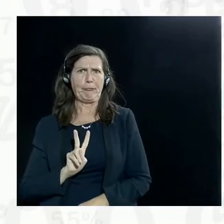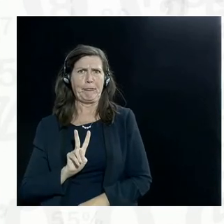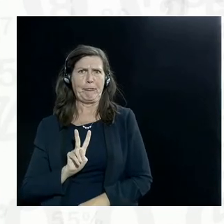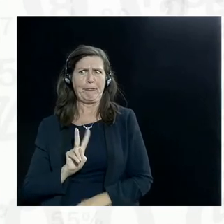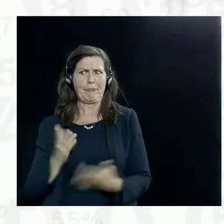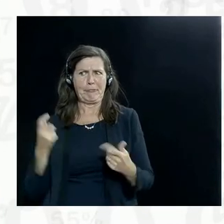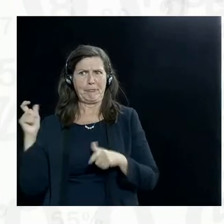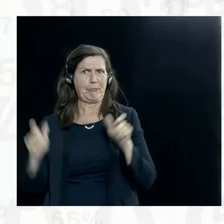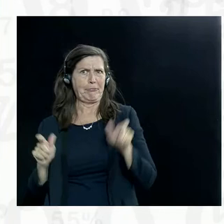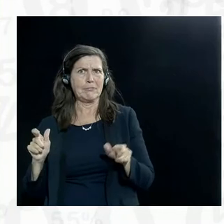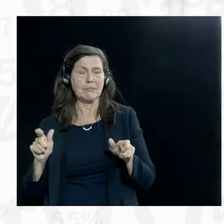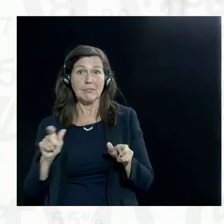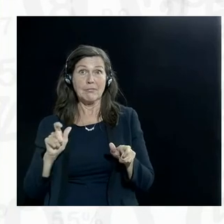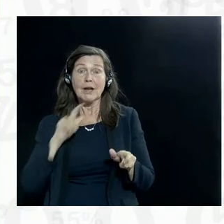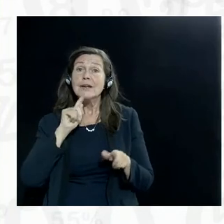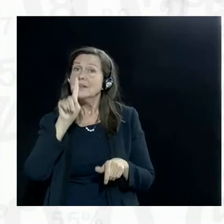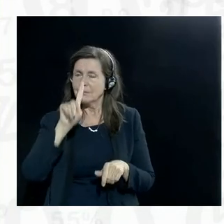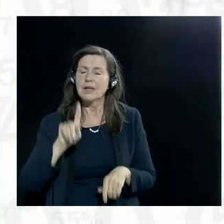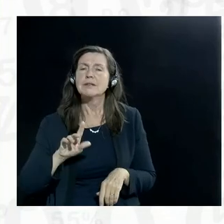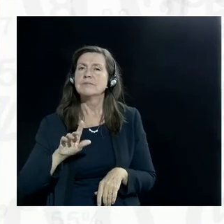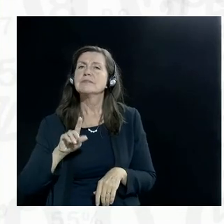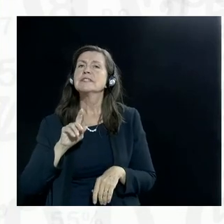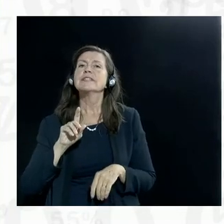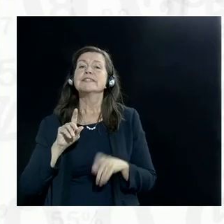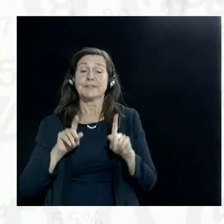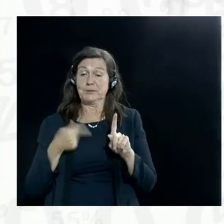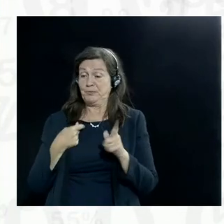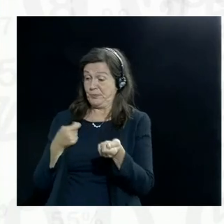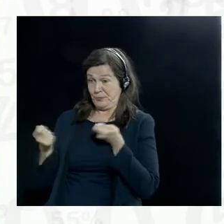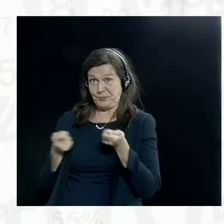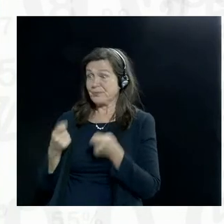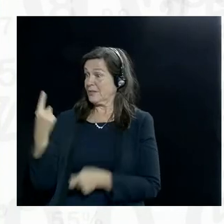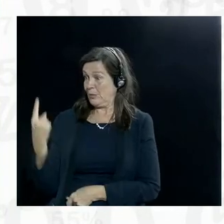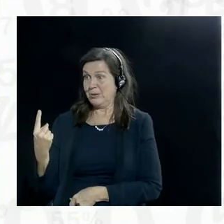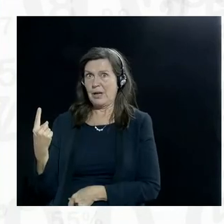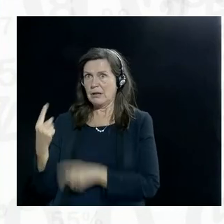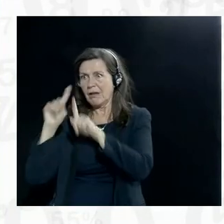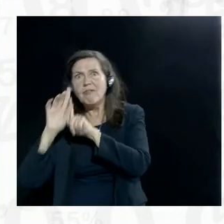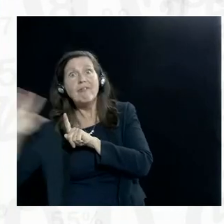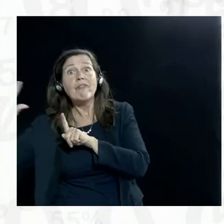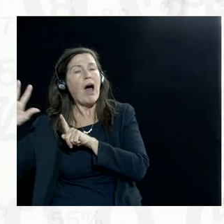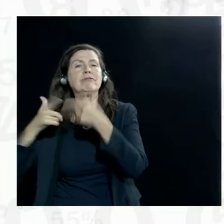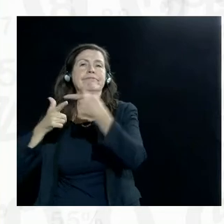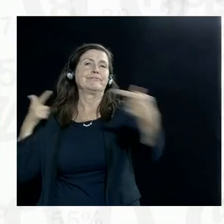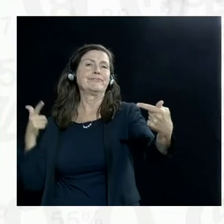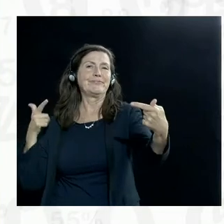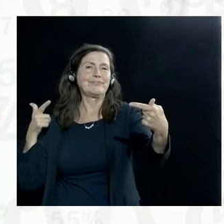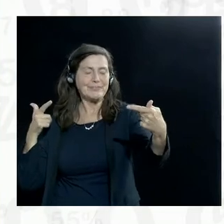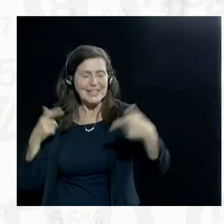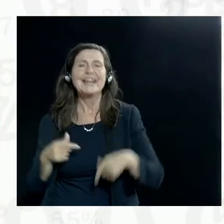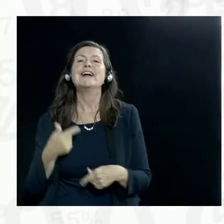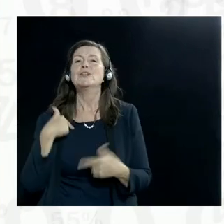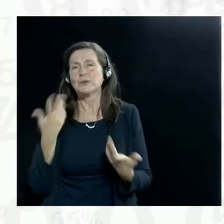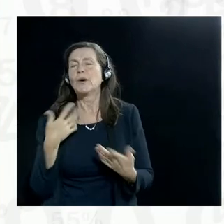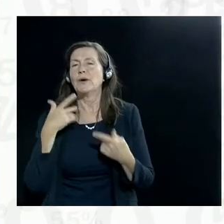of our participants are joining us online and first we'll have a little round of remarks from everyone, after which we'll